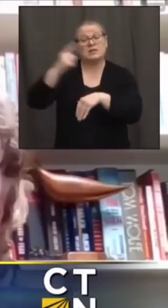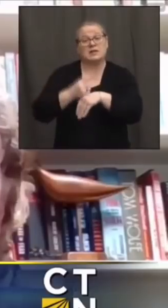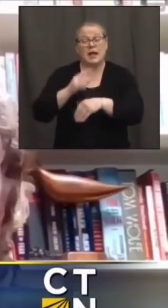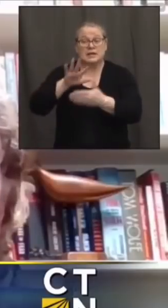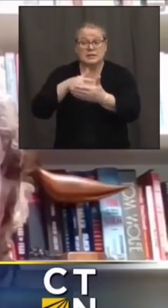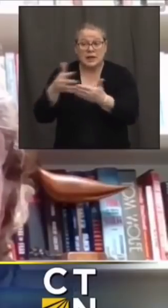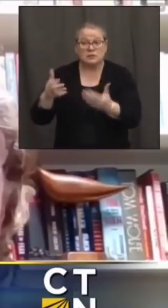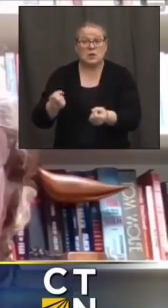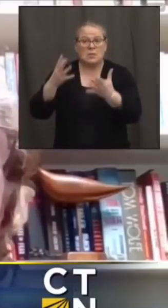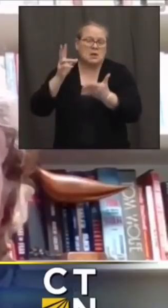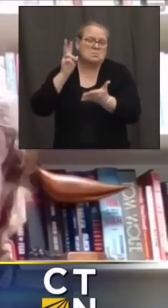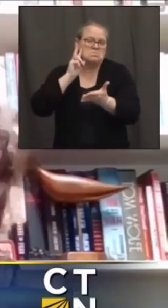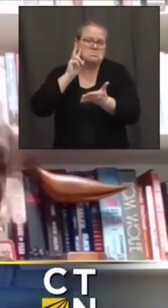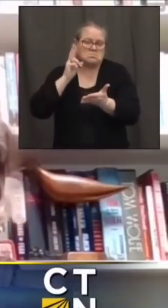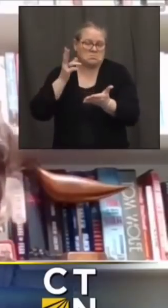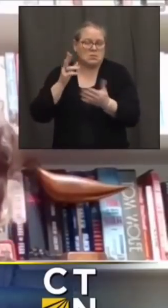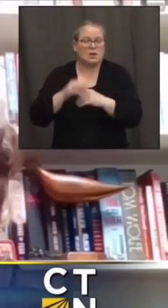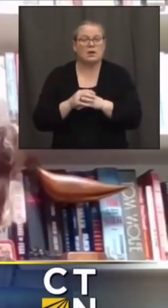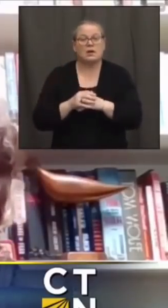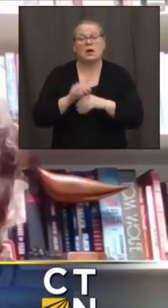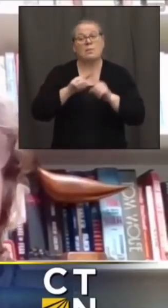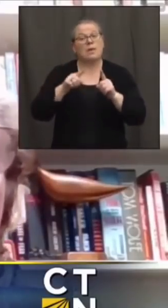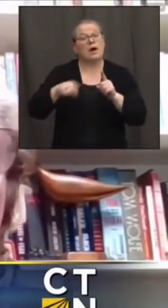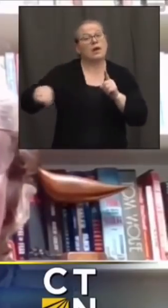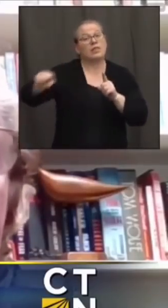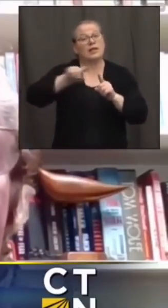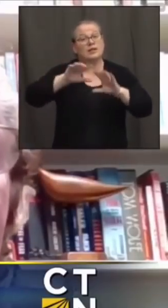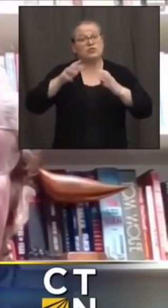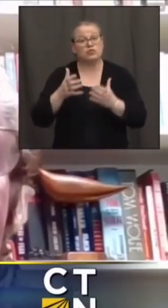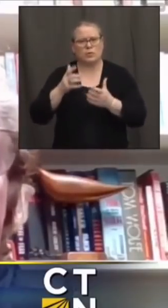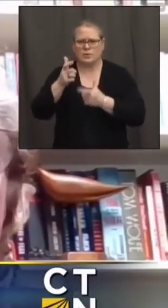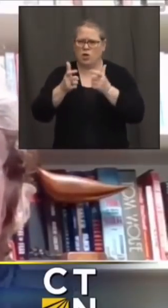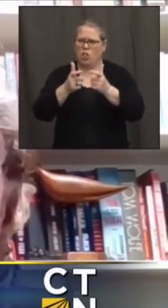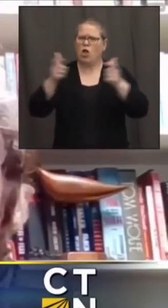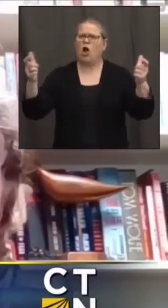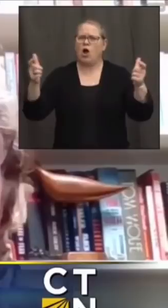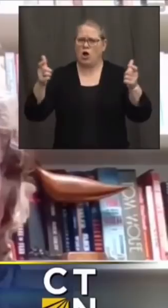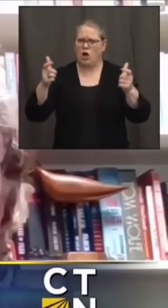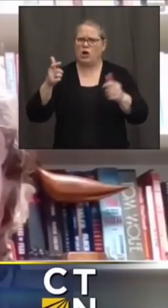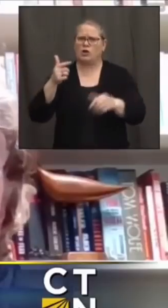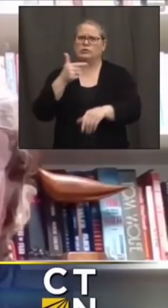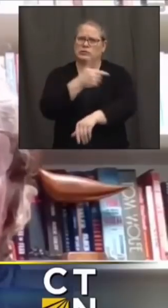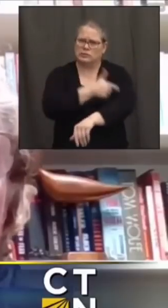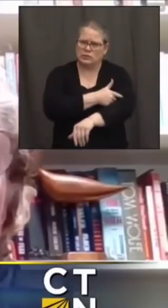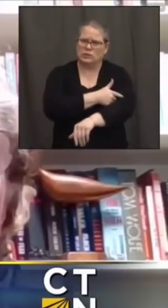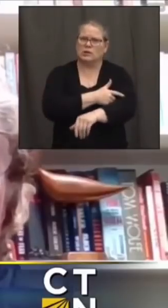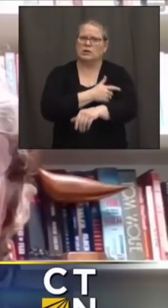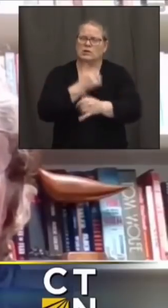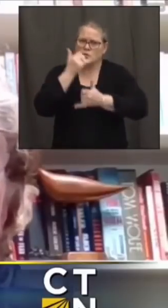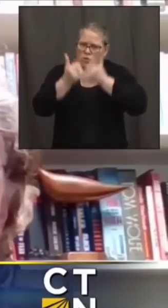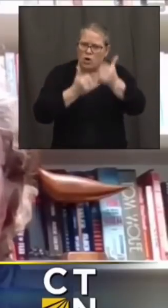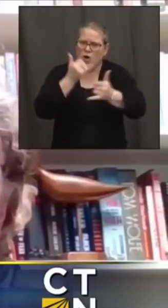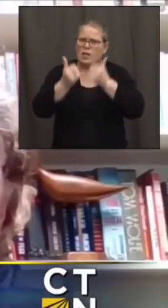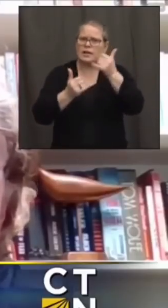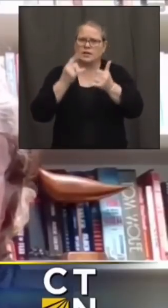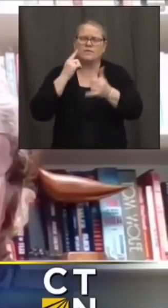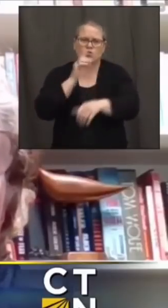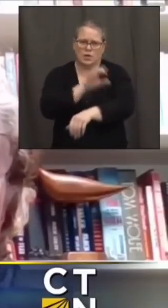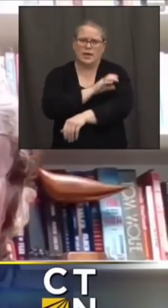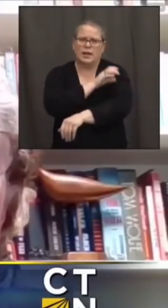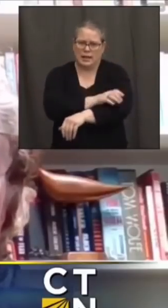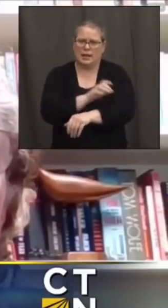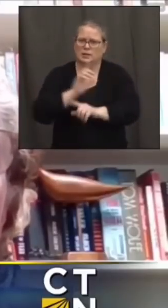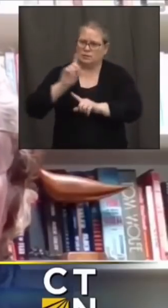that have been doing this have been doing large volumes of vaccine clinics um all along since we started getting vaccine